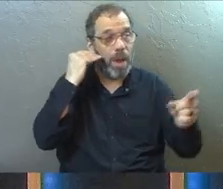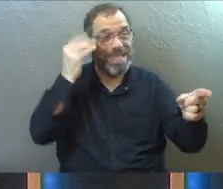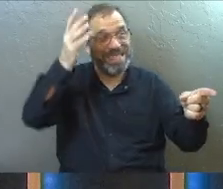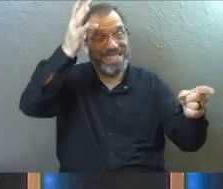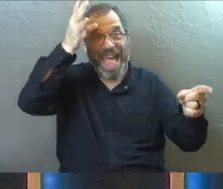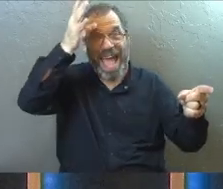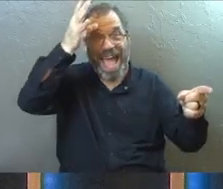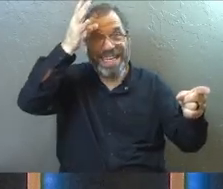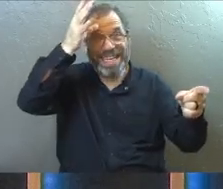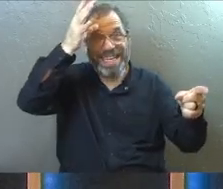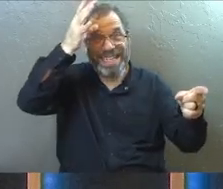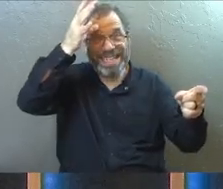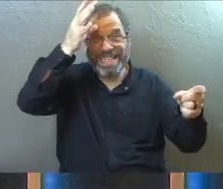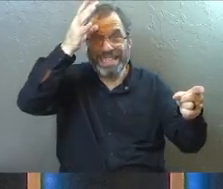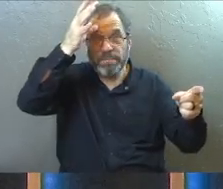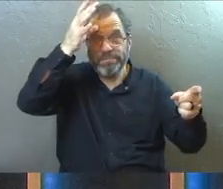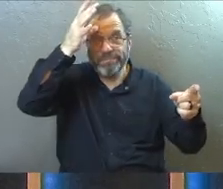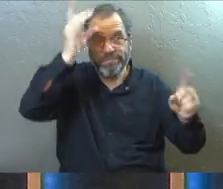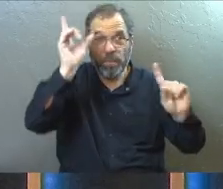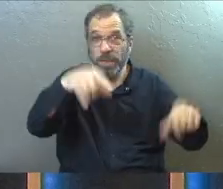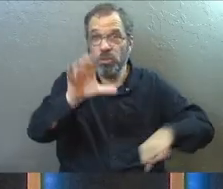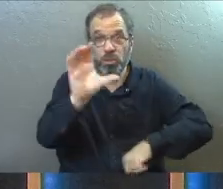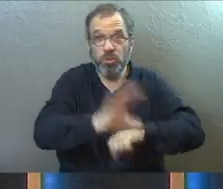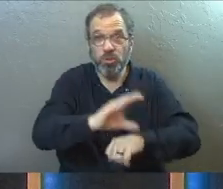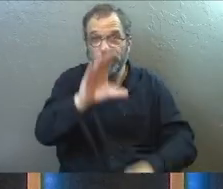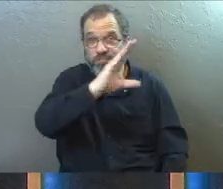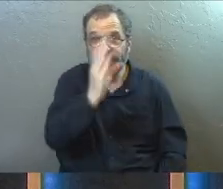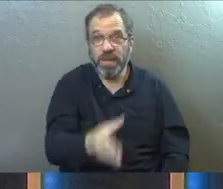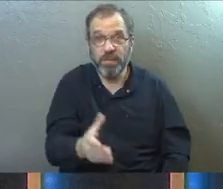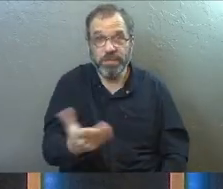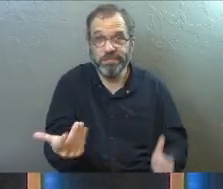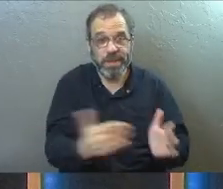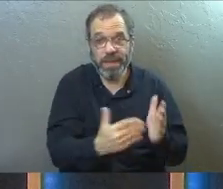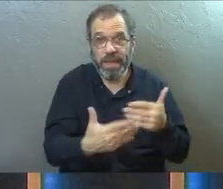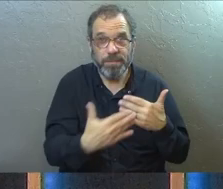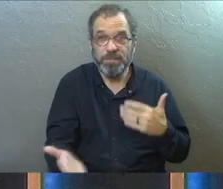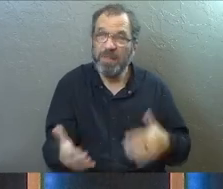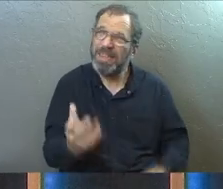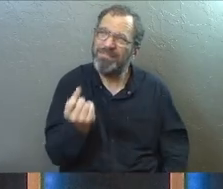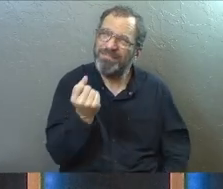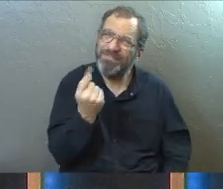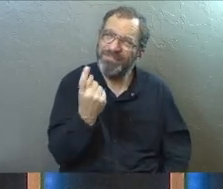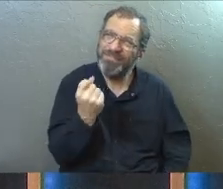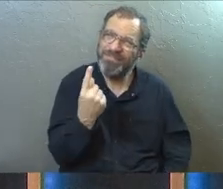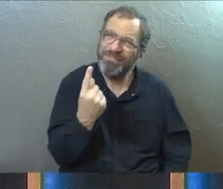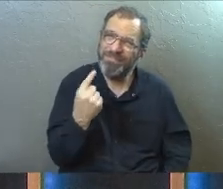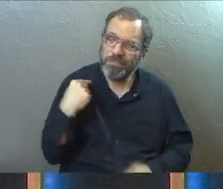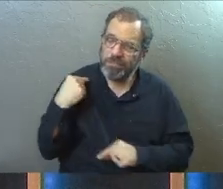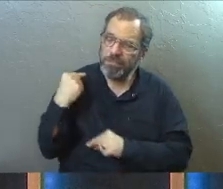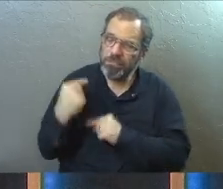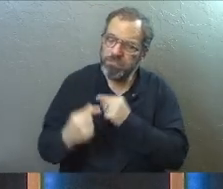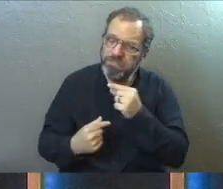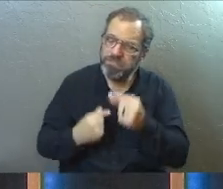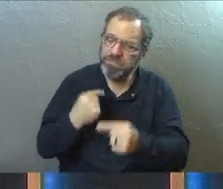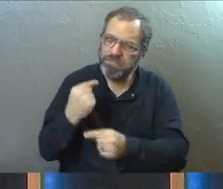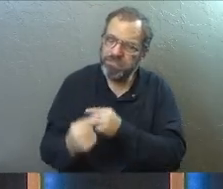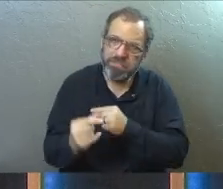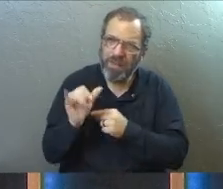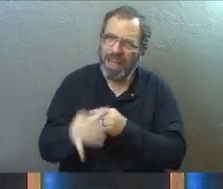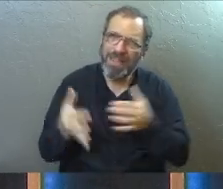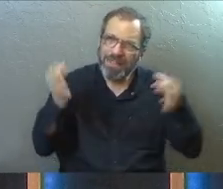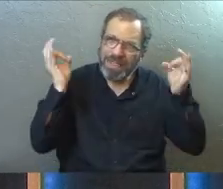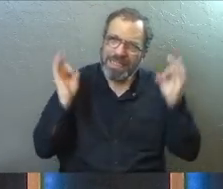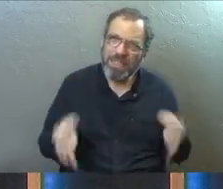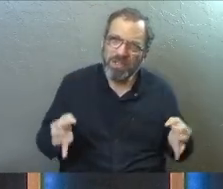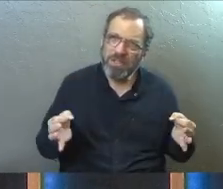of the house that he looked up to was not a man who went to church. And do you see the generational implications of such a